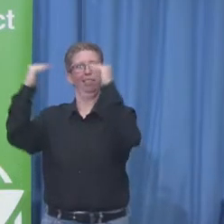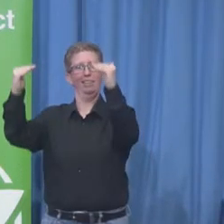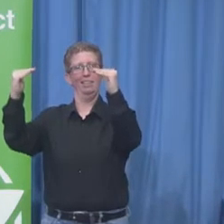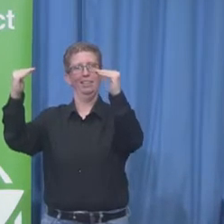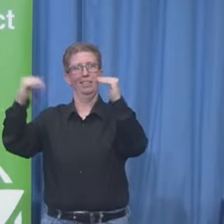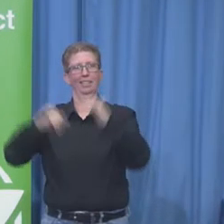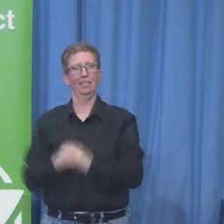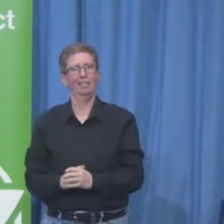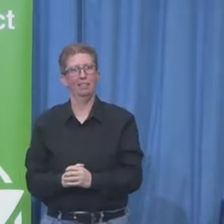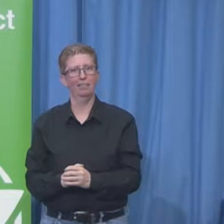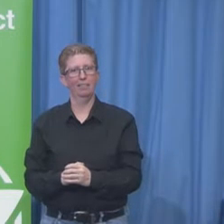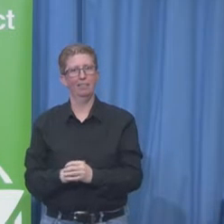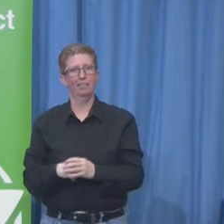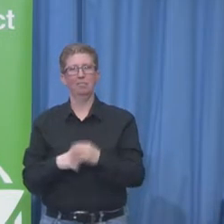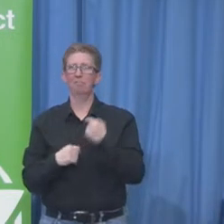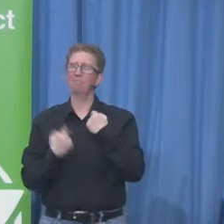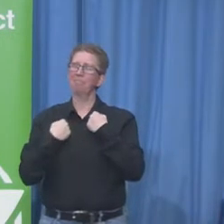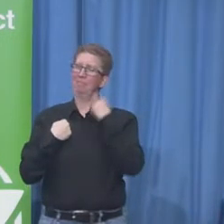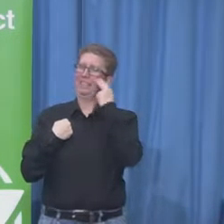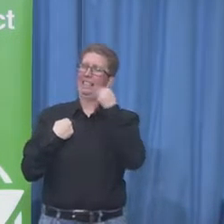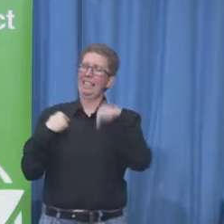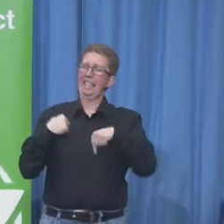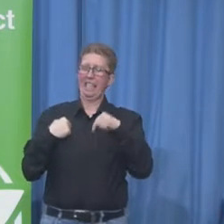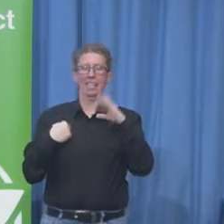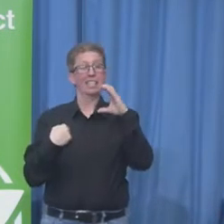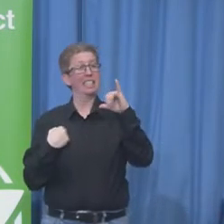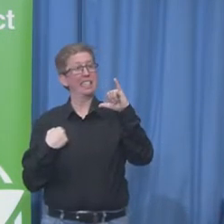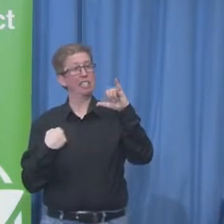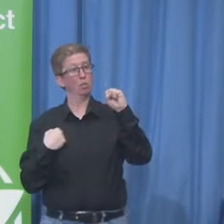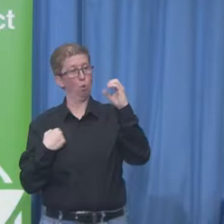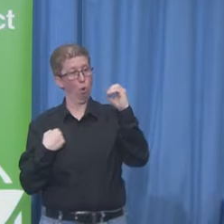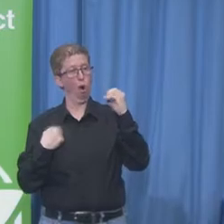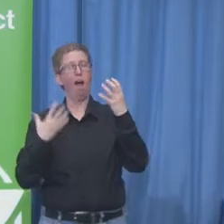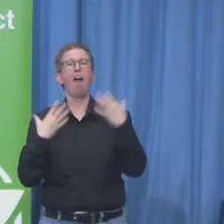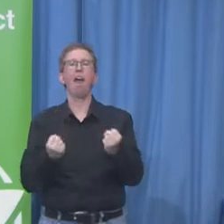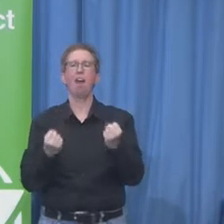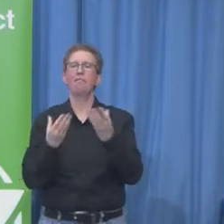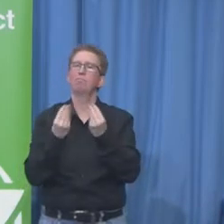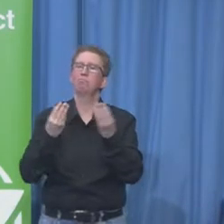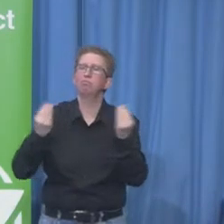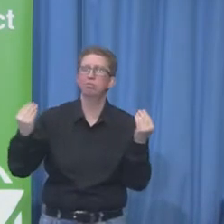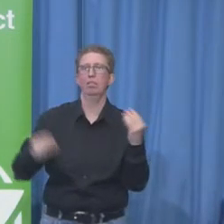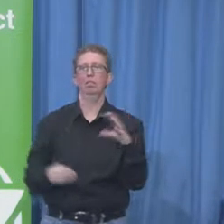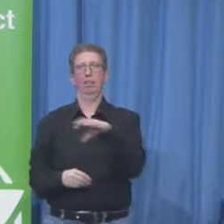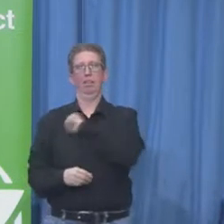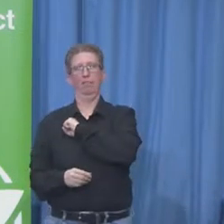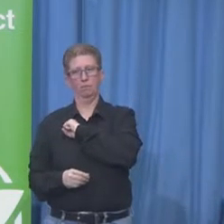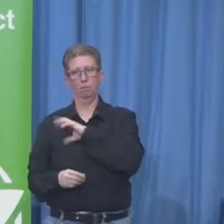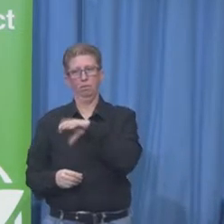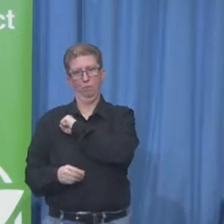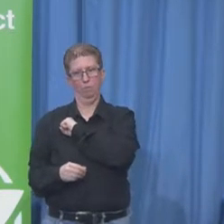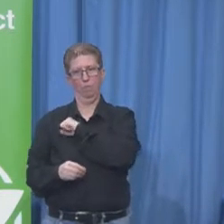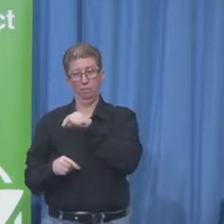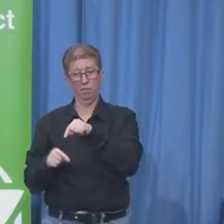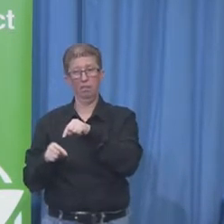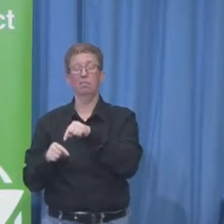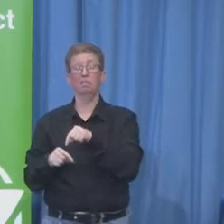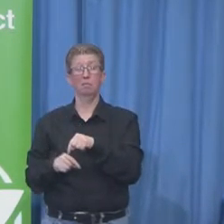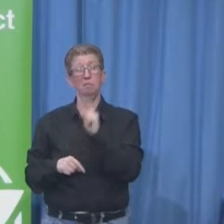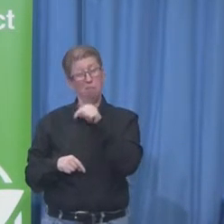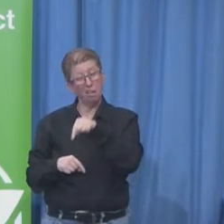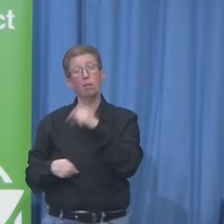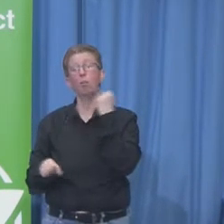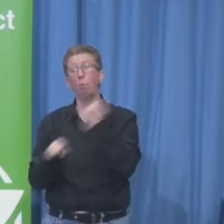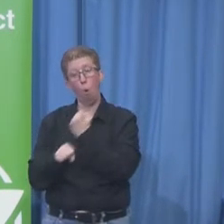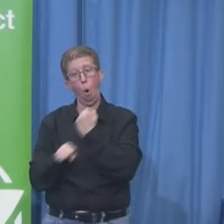worked really hard. And they raised the bar for their entire work group. Which now, by the way, has overall, their overall productivity of this group went up.